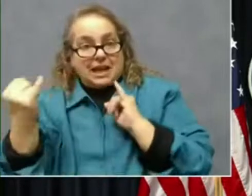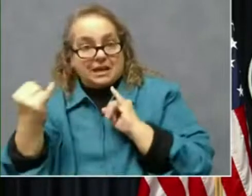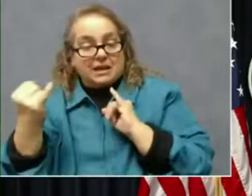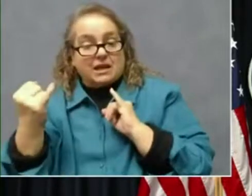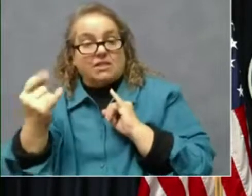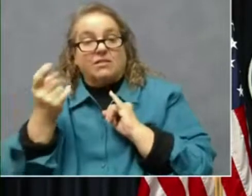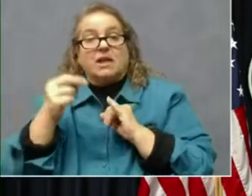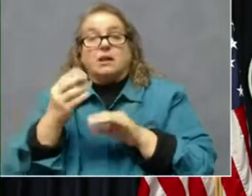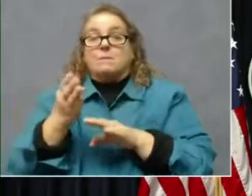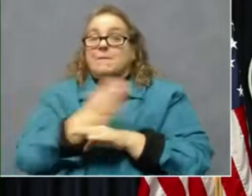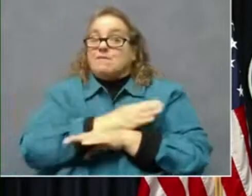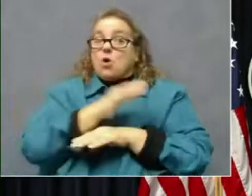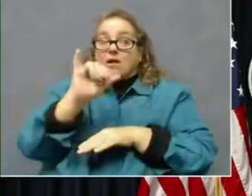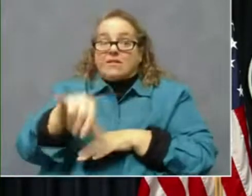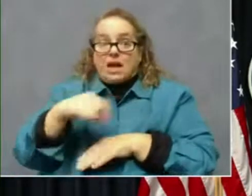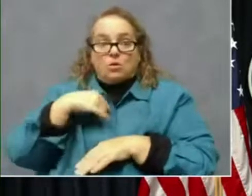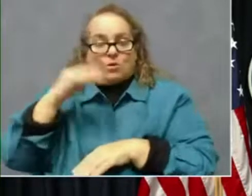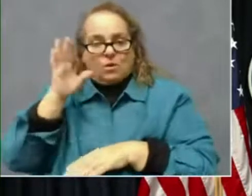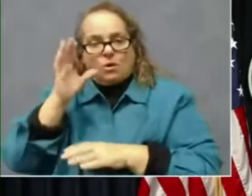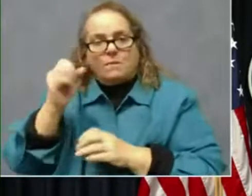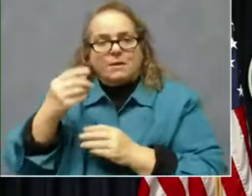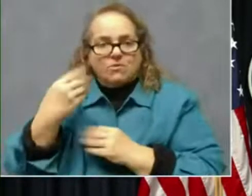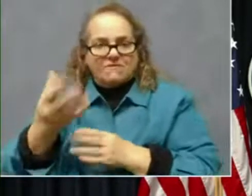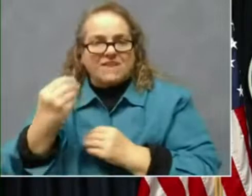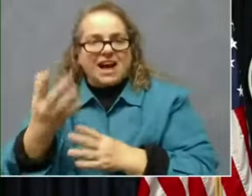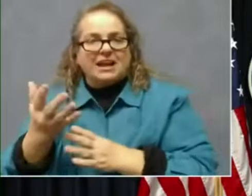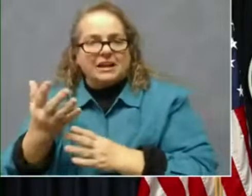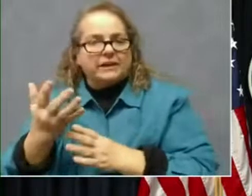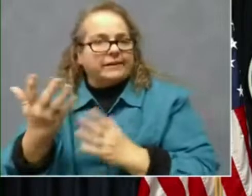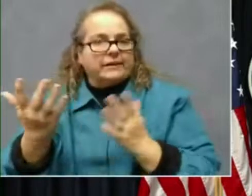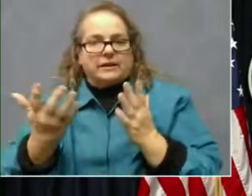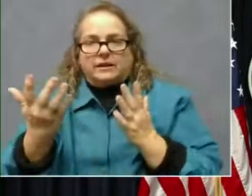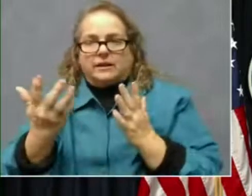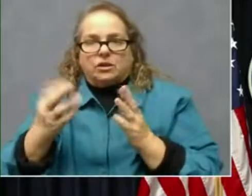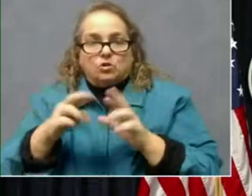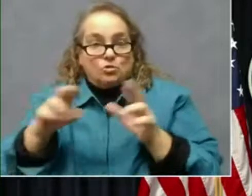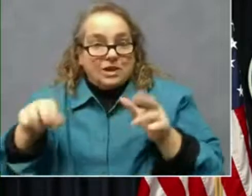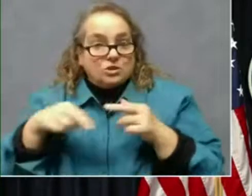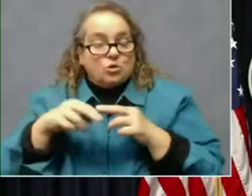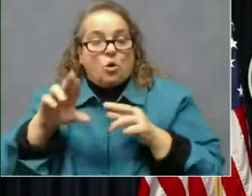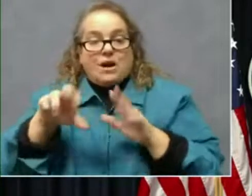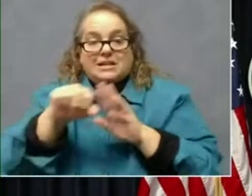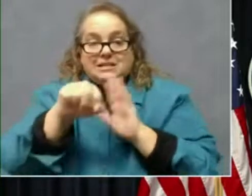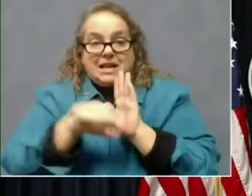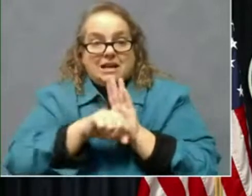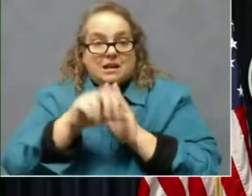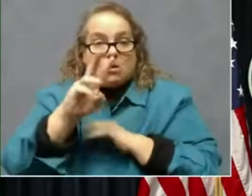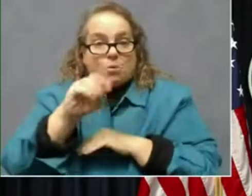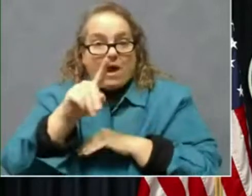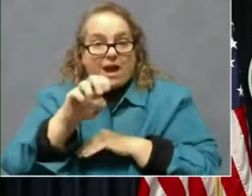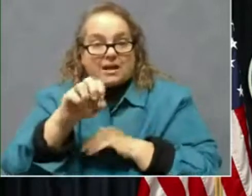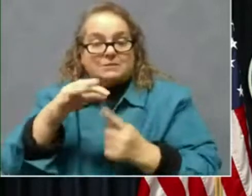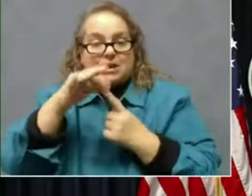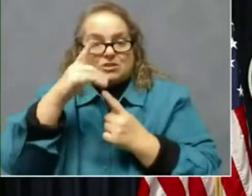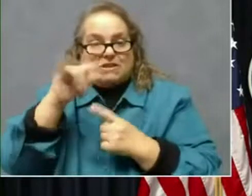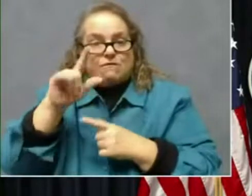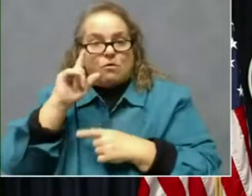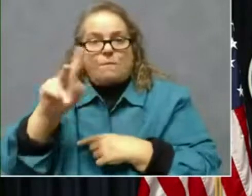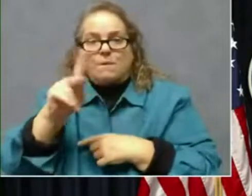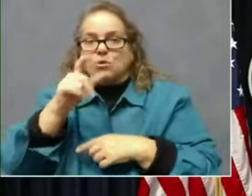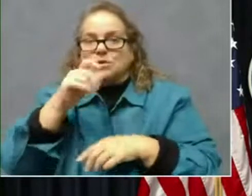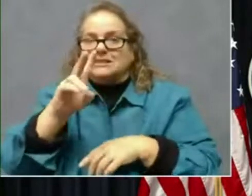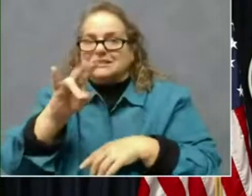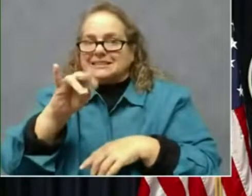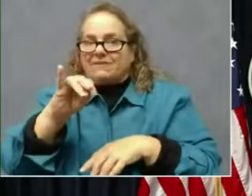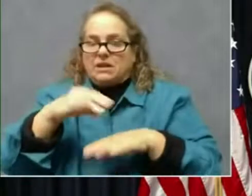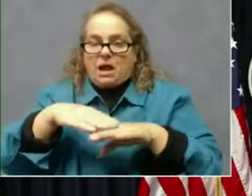that, uh, we'll be providing, whether it's, it's regionally or statewide, especially for those 70 and up, how you sign